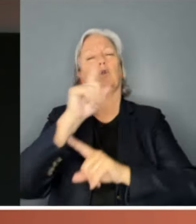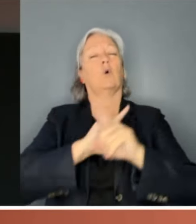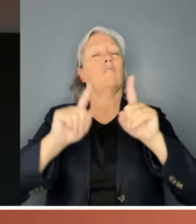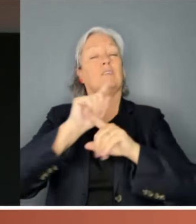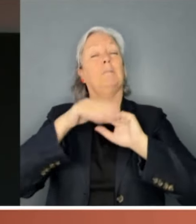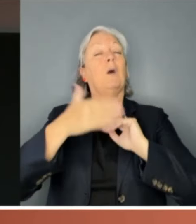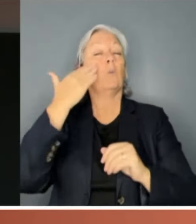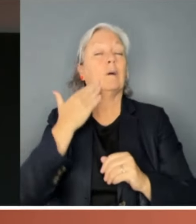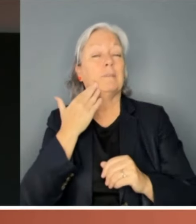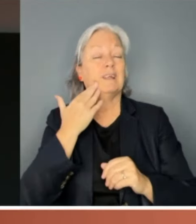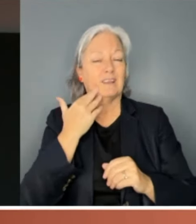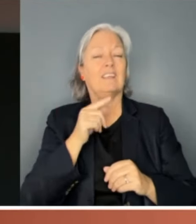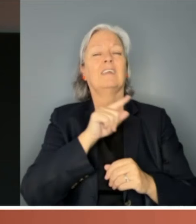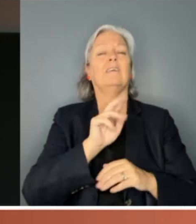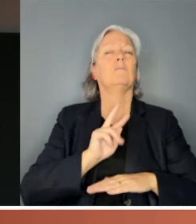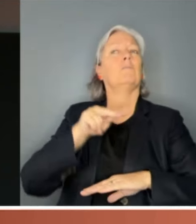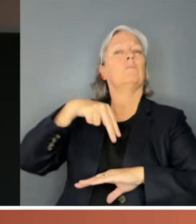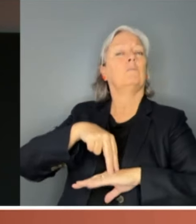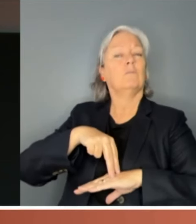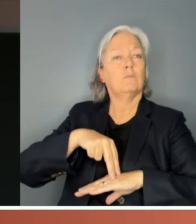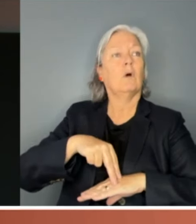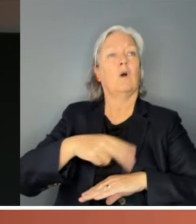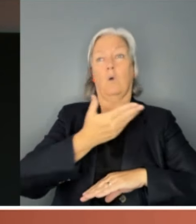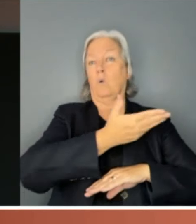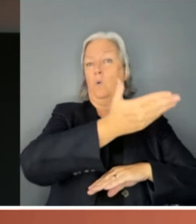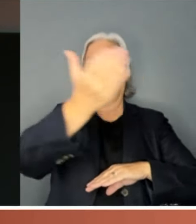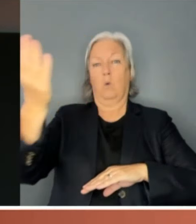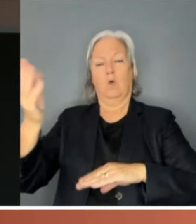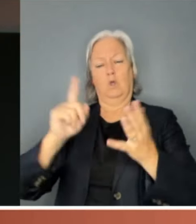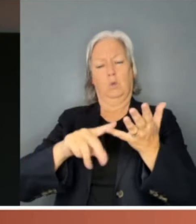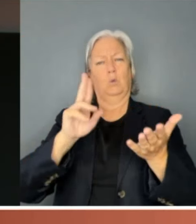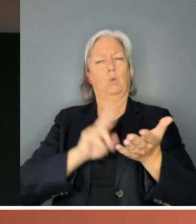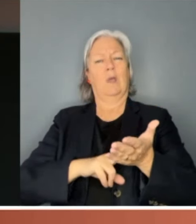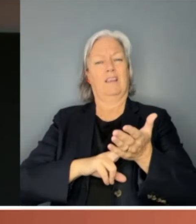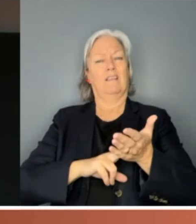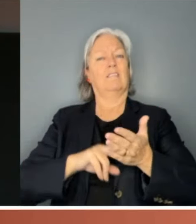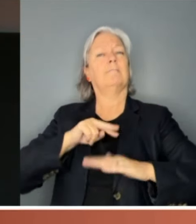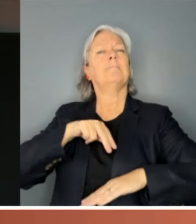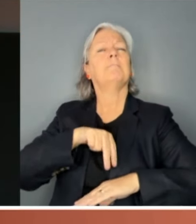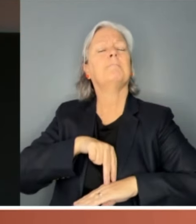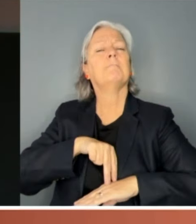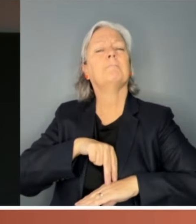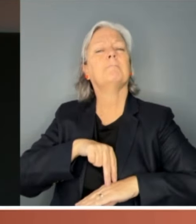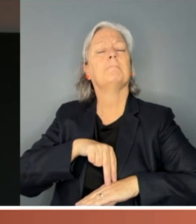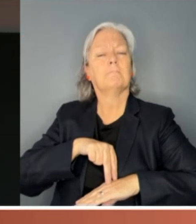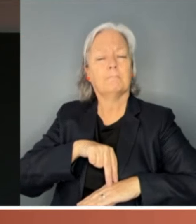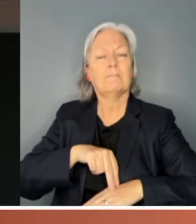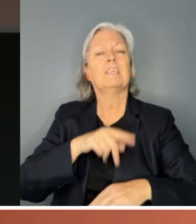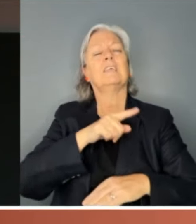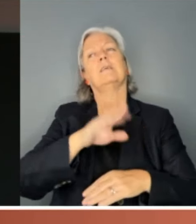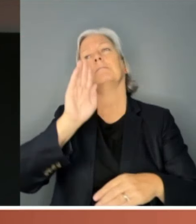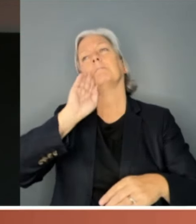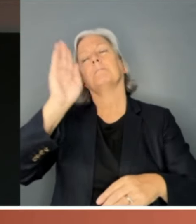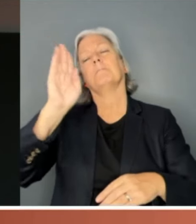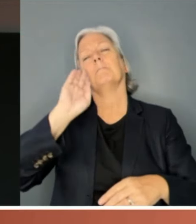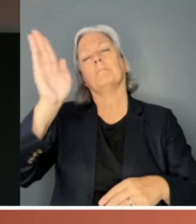before the nations of the world at the UN podium and, in a truly mesmerising speech, laid